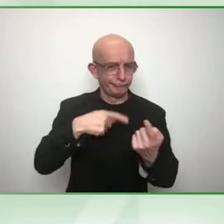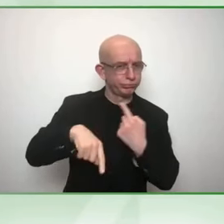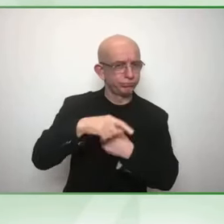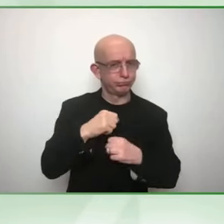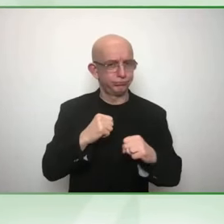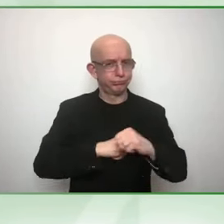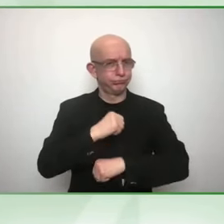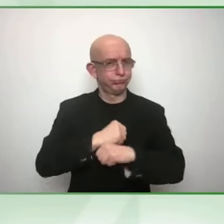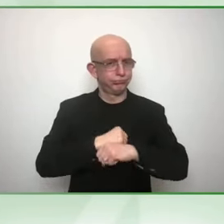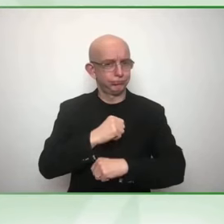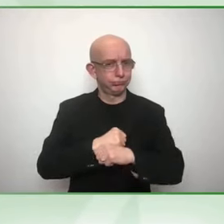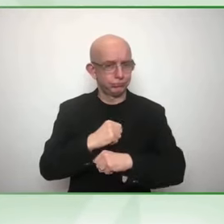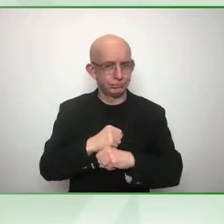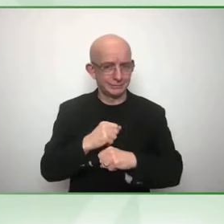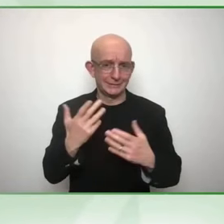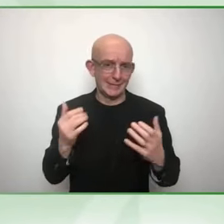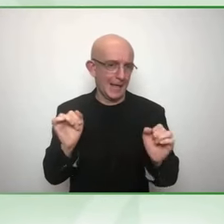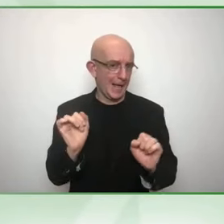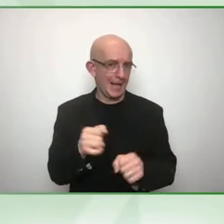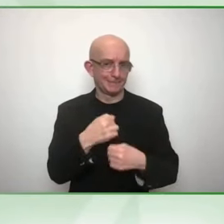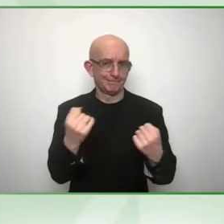How is that still possible?